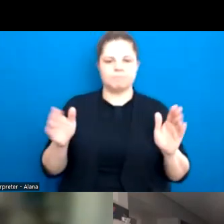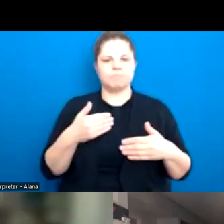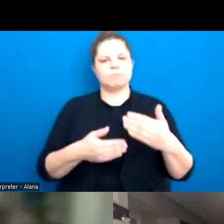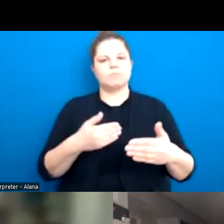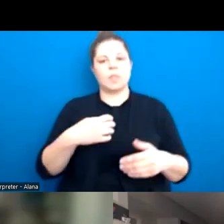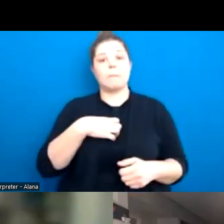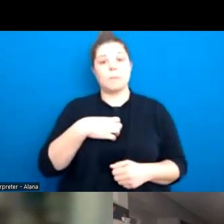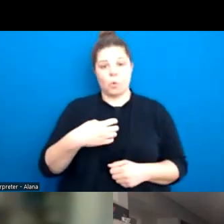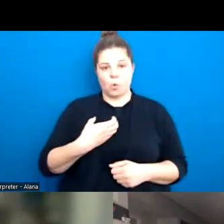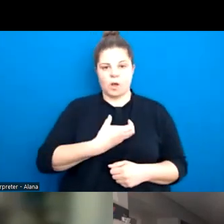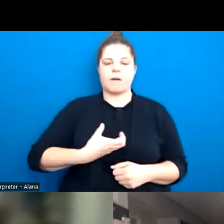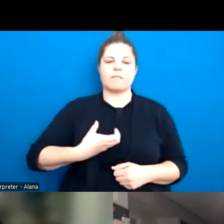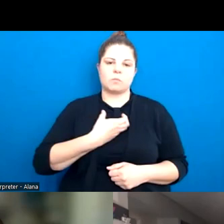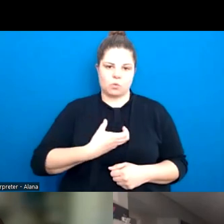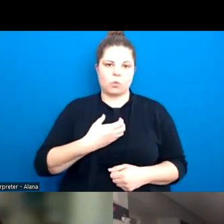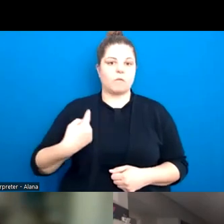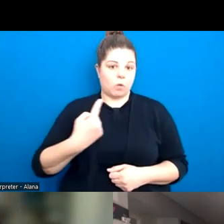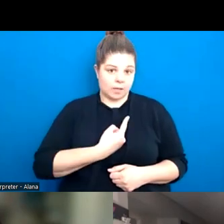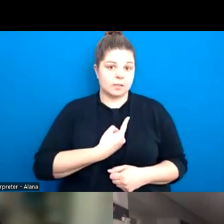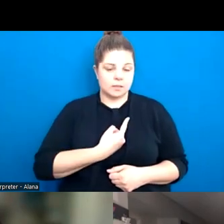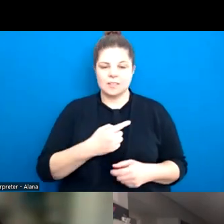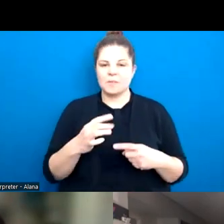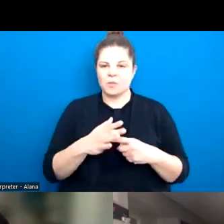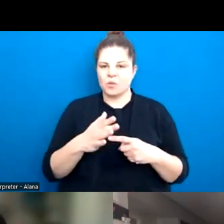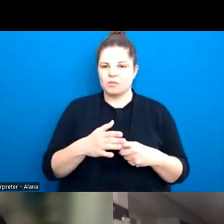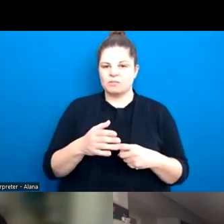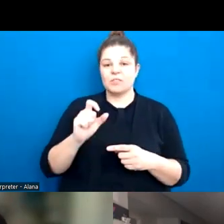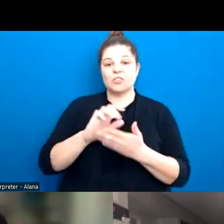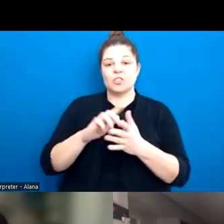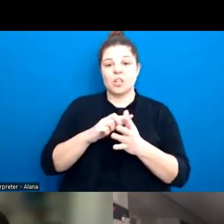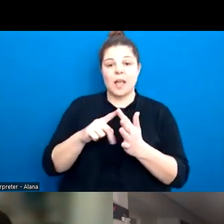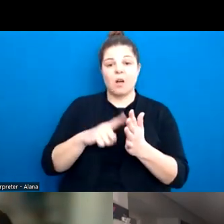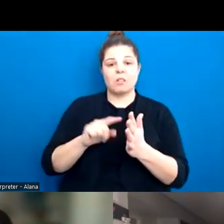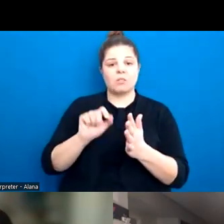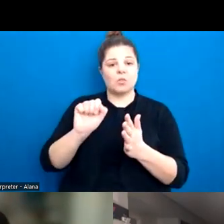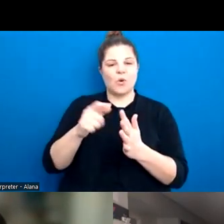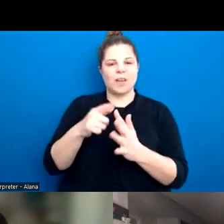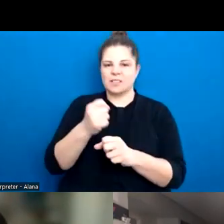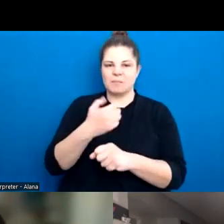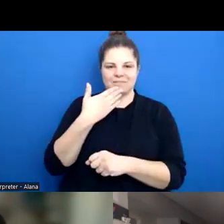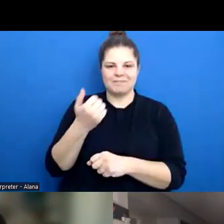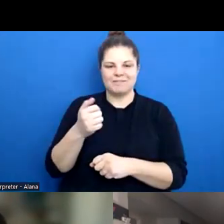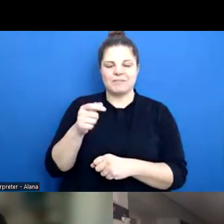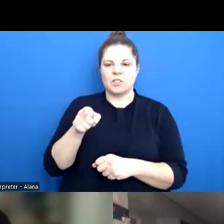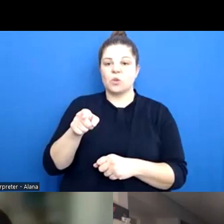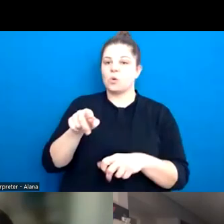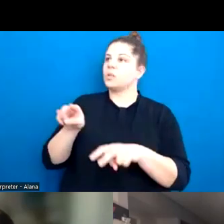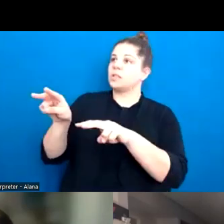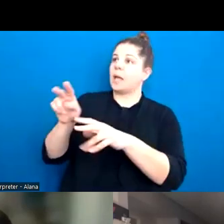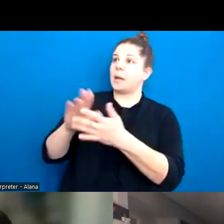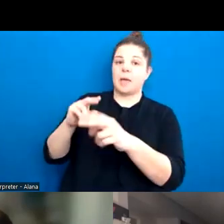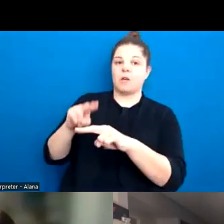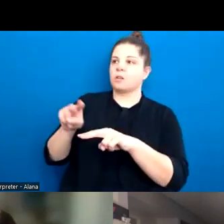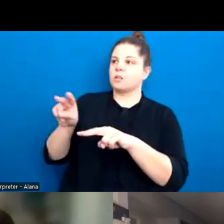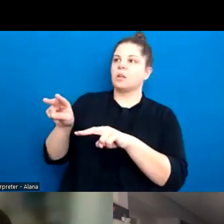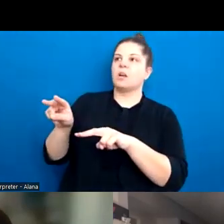Because that's really important. And you just gave a lovely example, Chanel, is about, you got the message straight away from your parents, just listening to